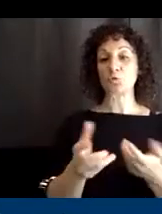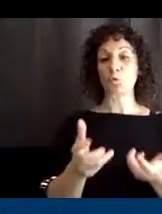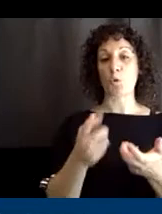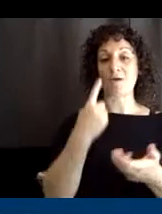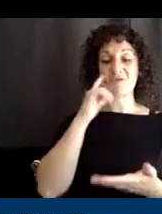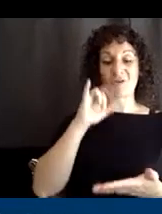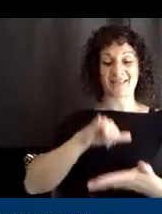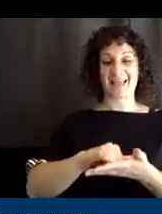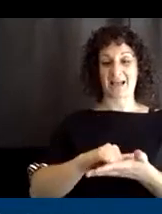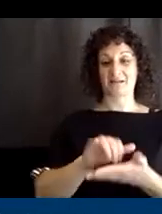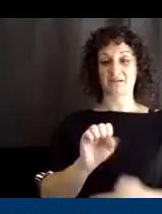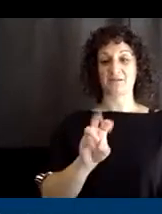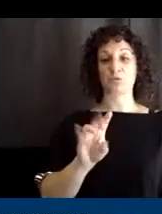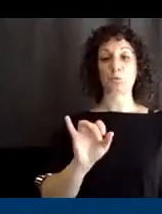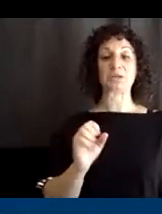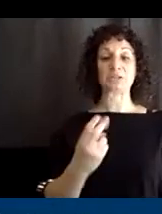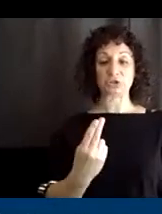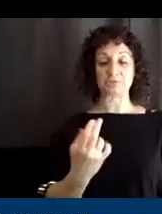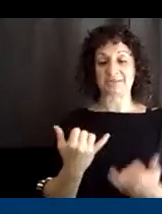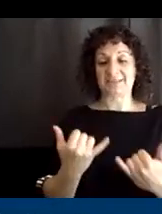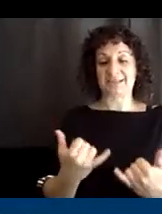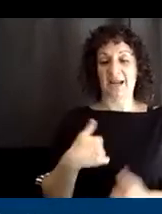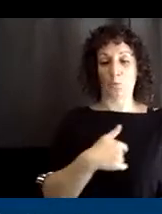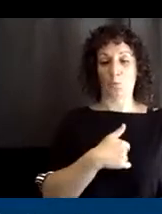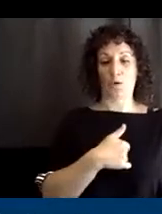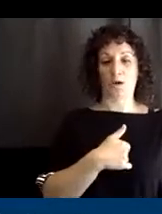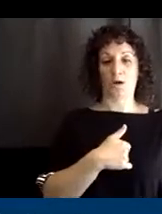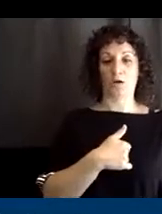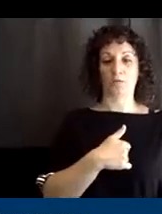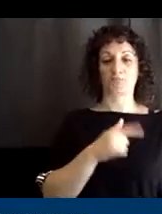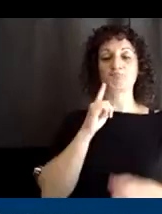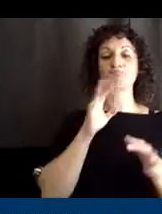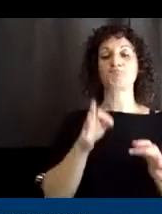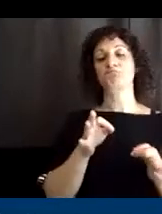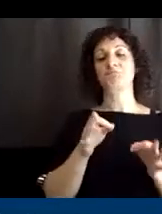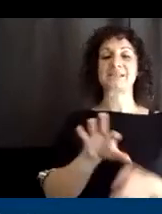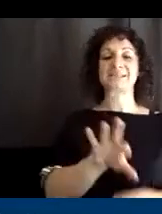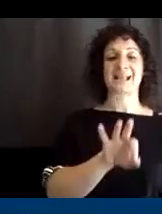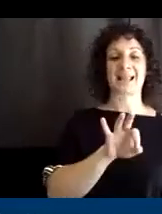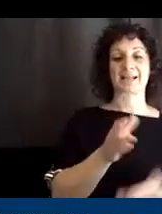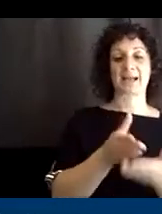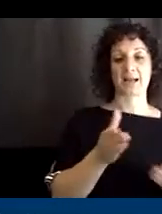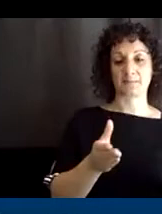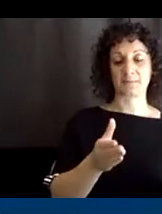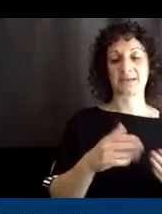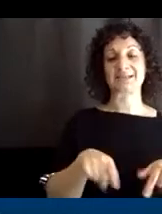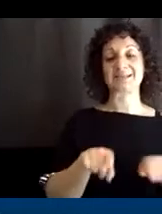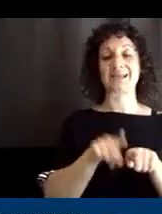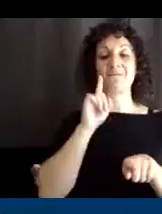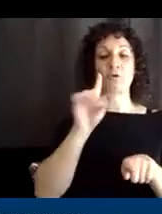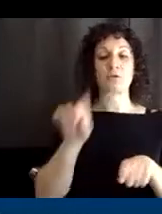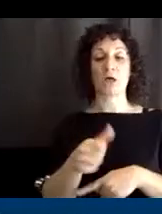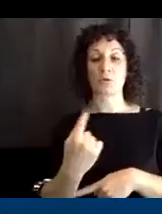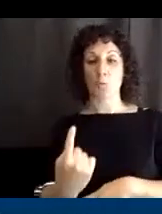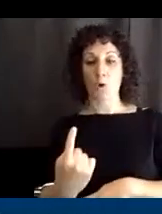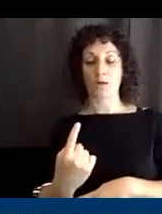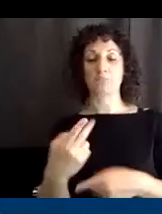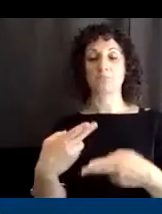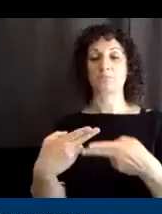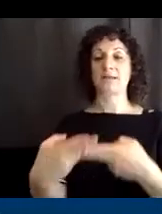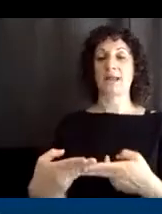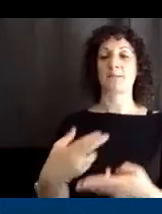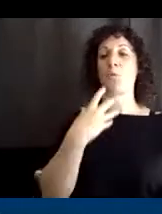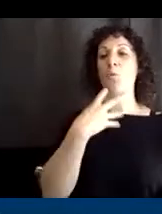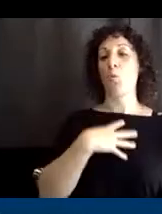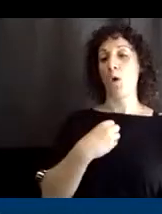Today, we're choosing select item. We're also going to do the same for the other switch, except we're going to name it white switch and